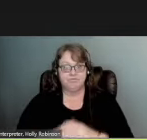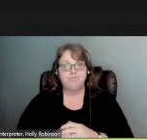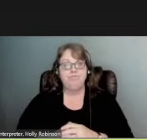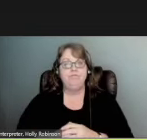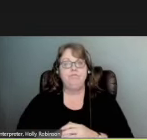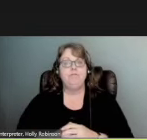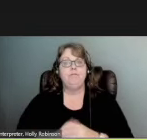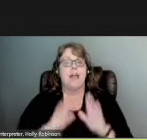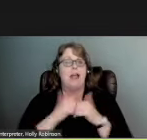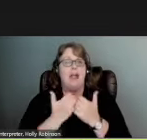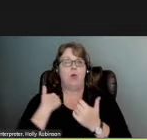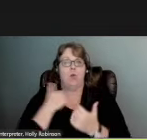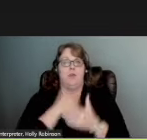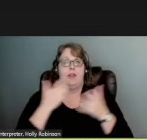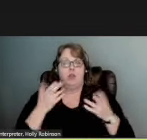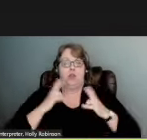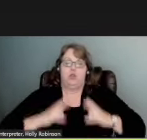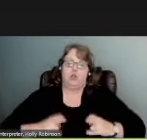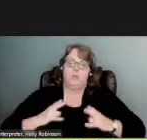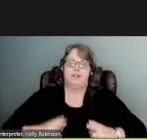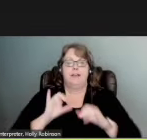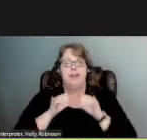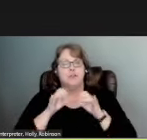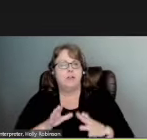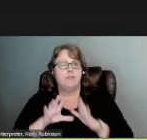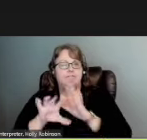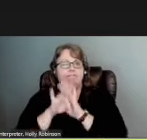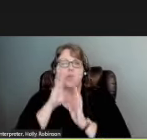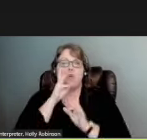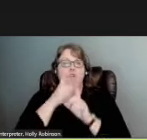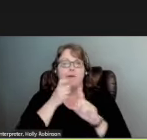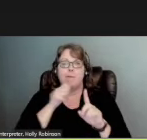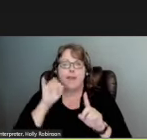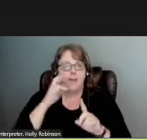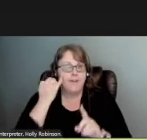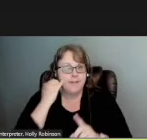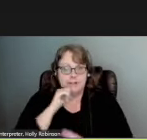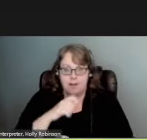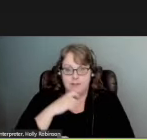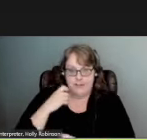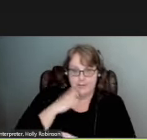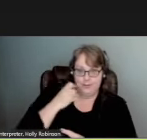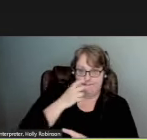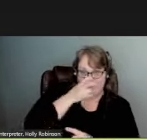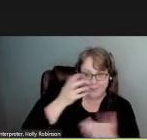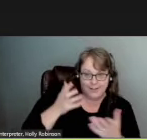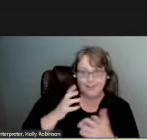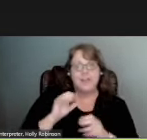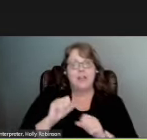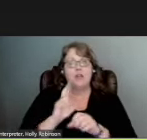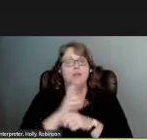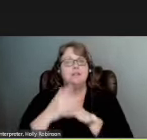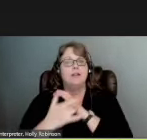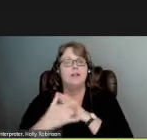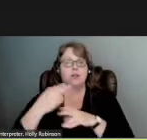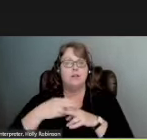So how do we as humans and engineers capture water from the air if we're not the desert beetle? Well we can use a technology called a